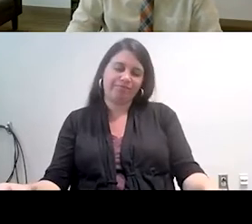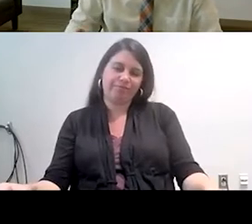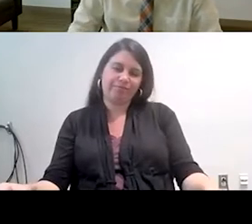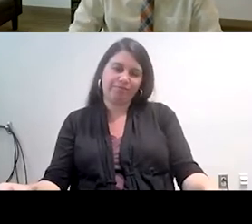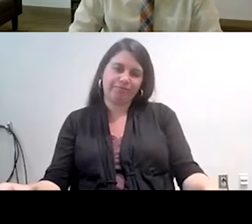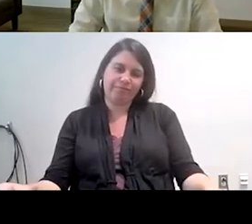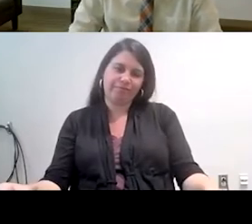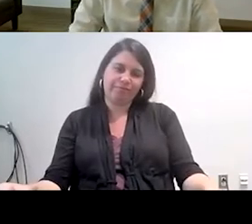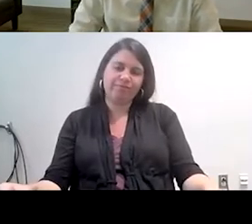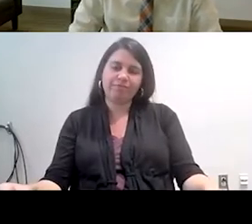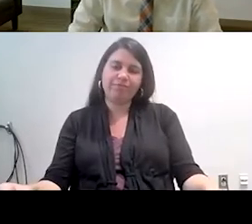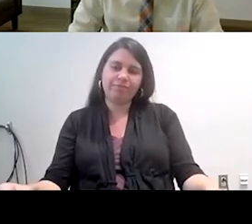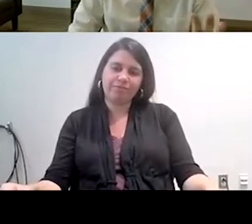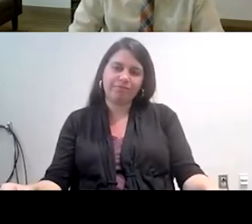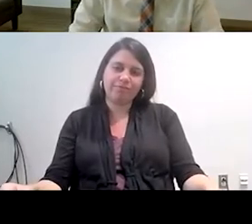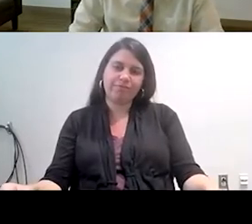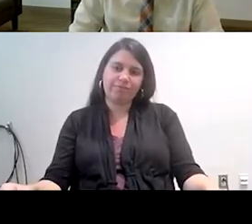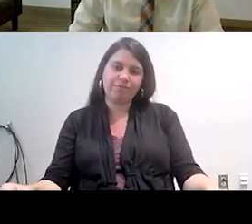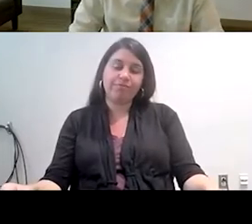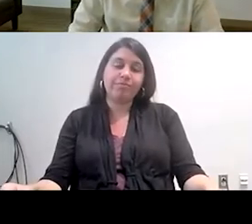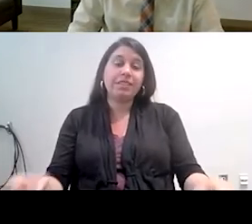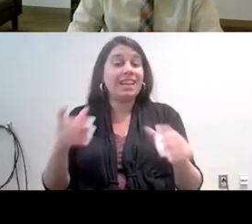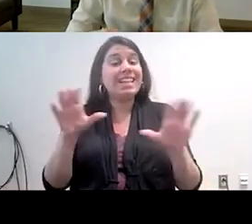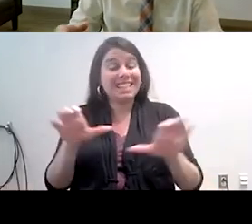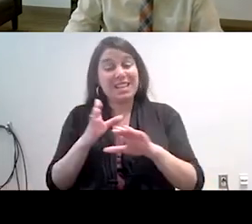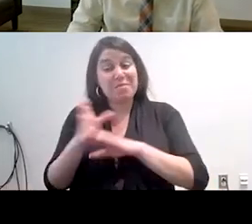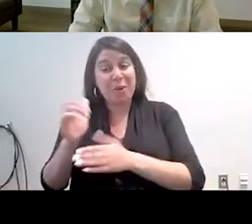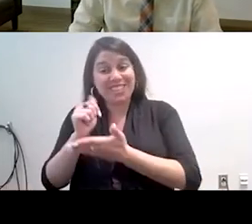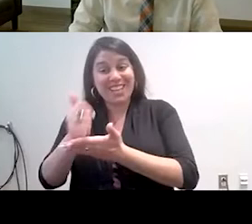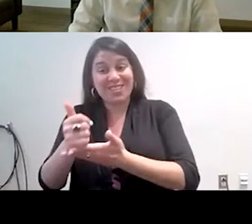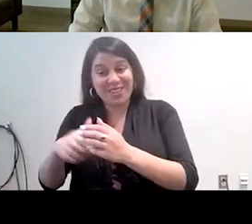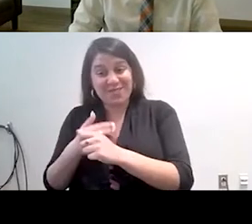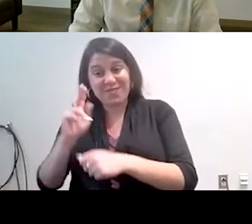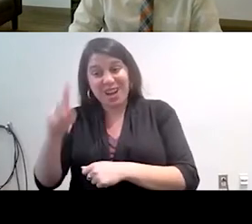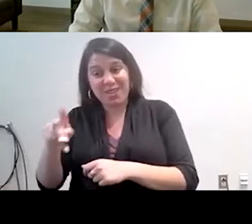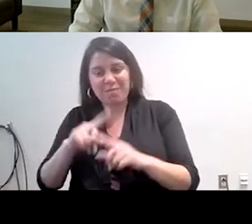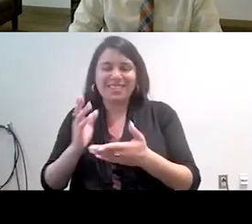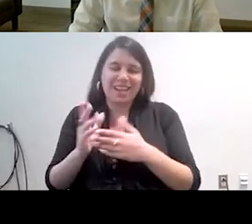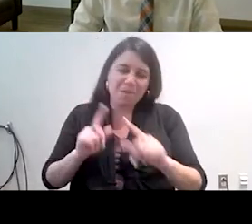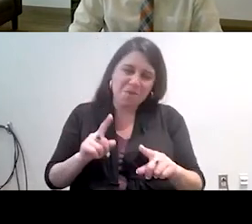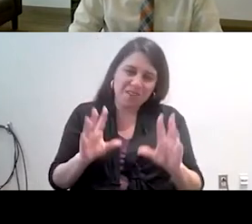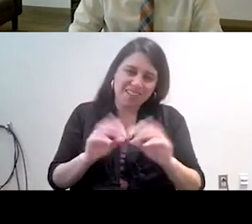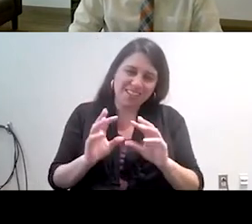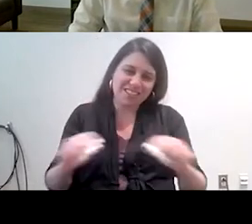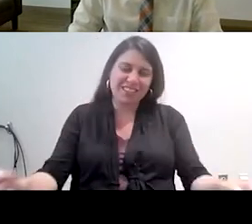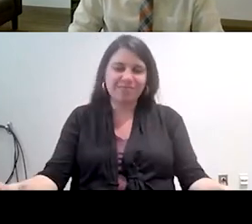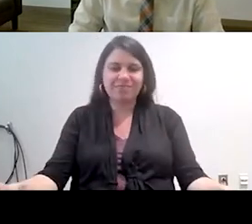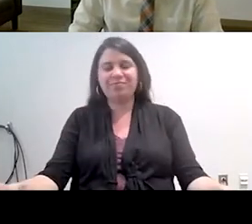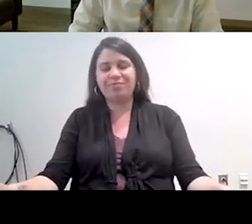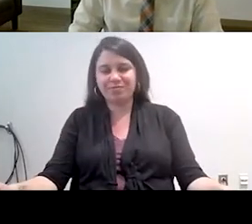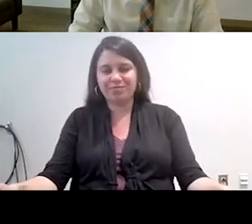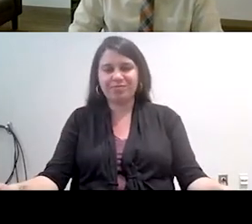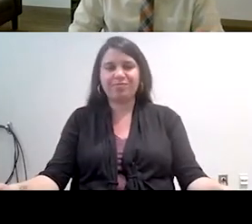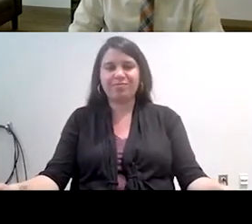so she and then she completed the post-intervention follow-up, but she stopped attending all the sessions. And then so